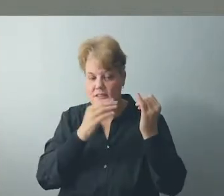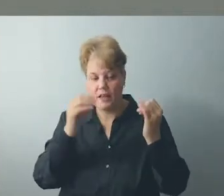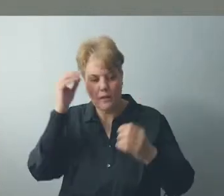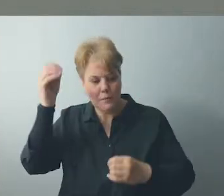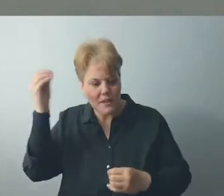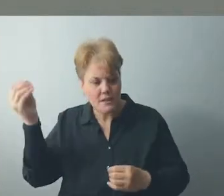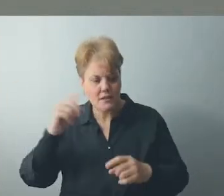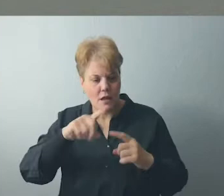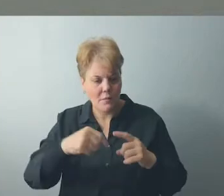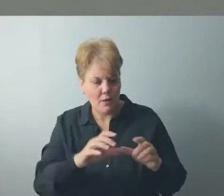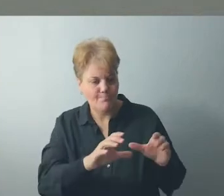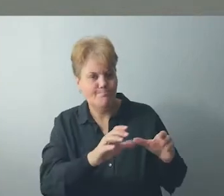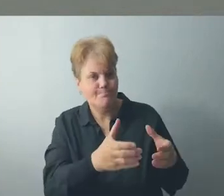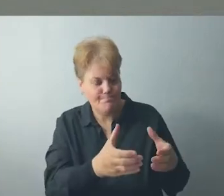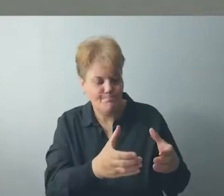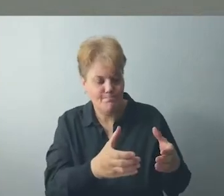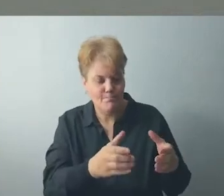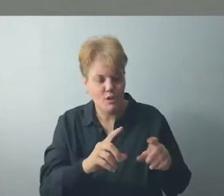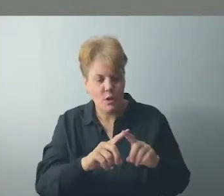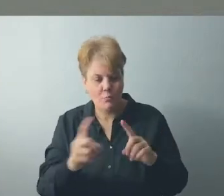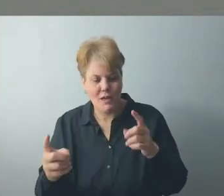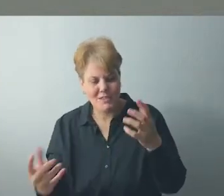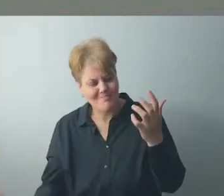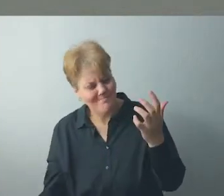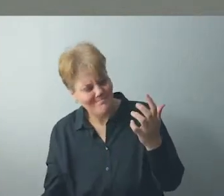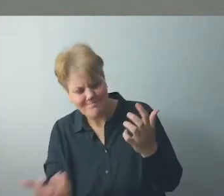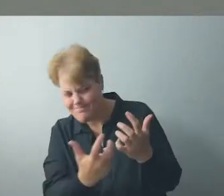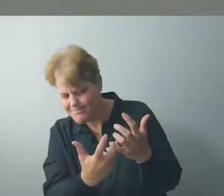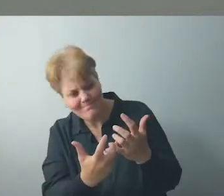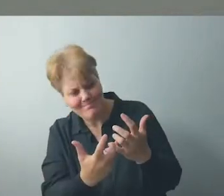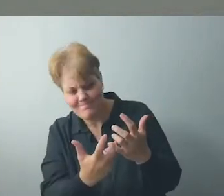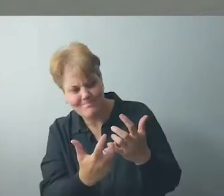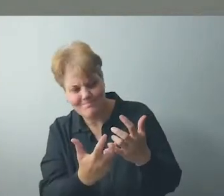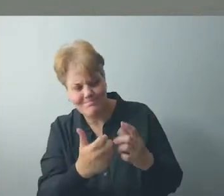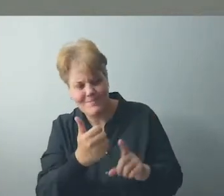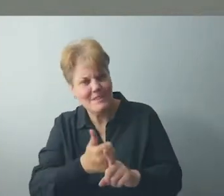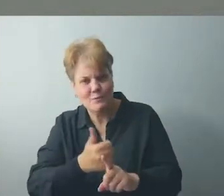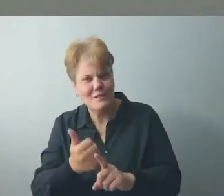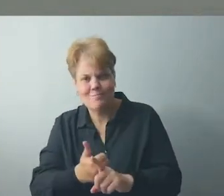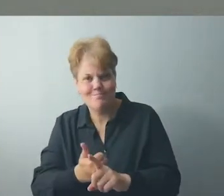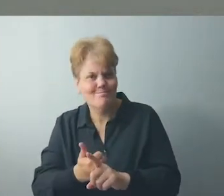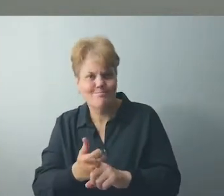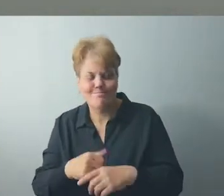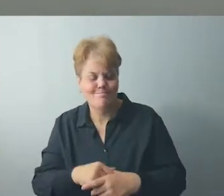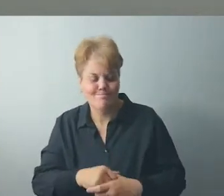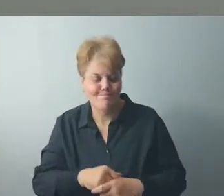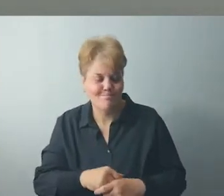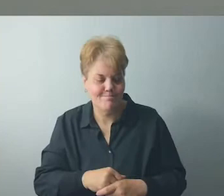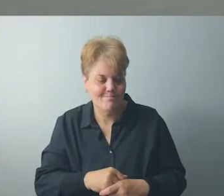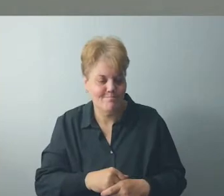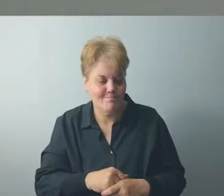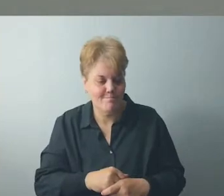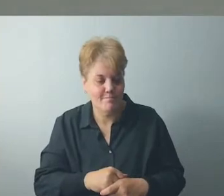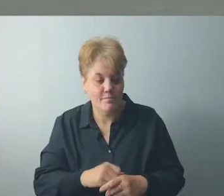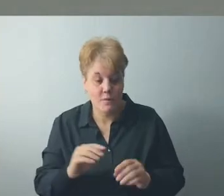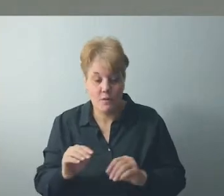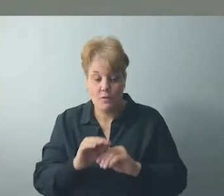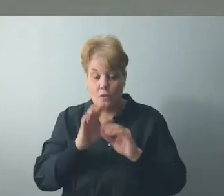in dealing with any prejudices and opinions, both positive and negative, in your life.